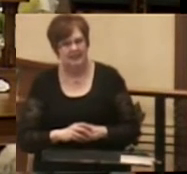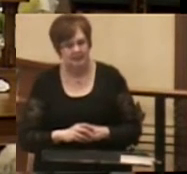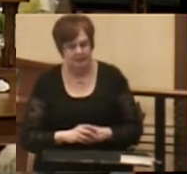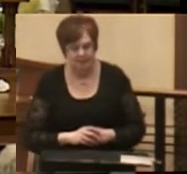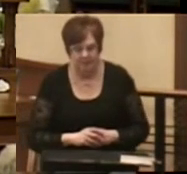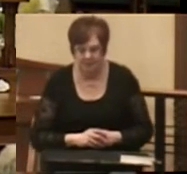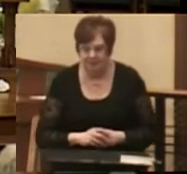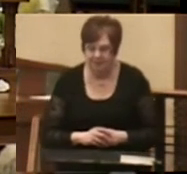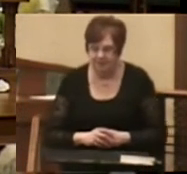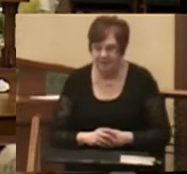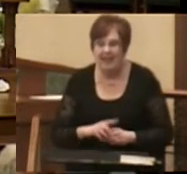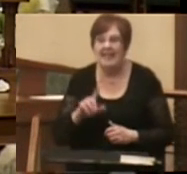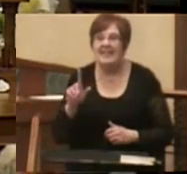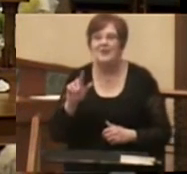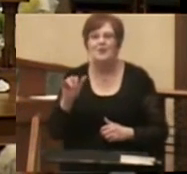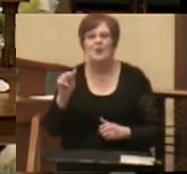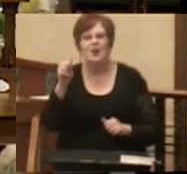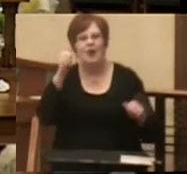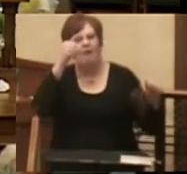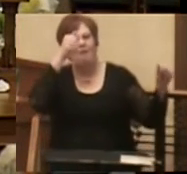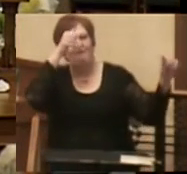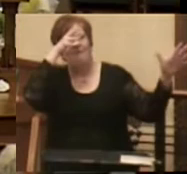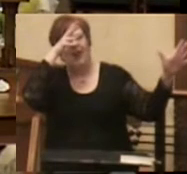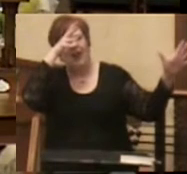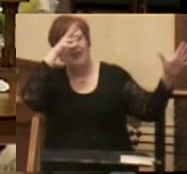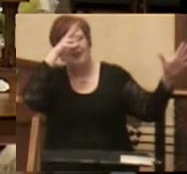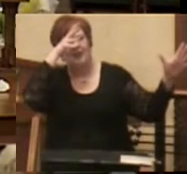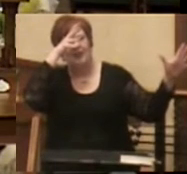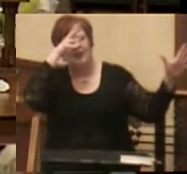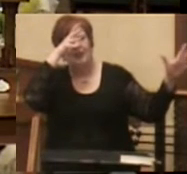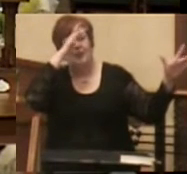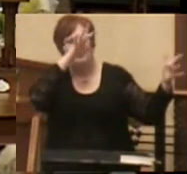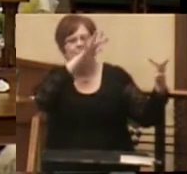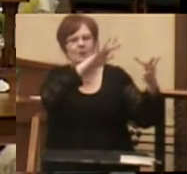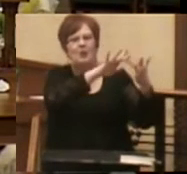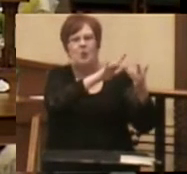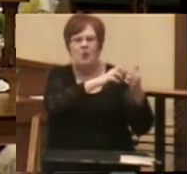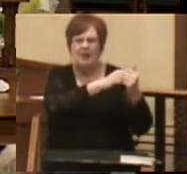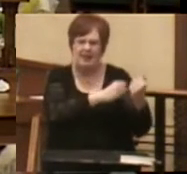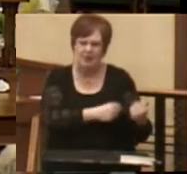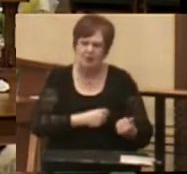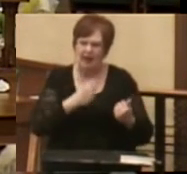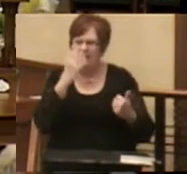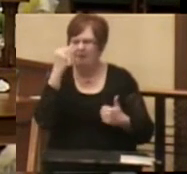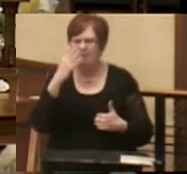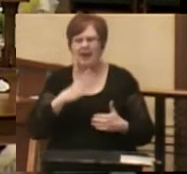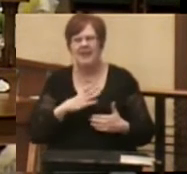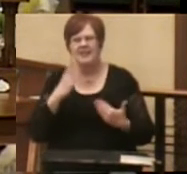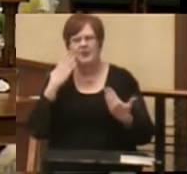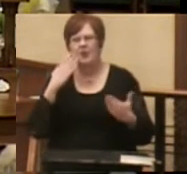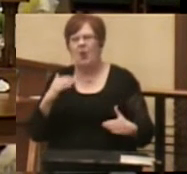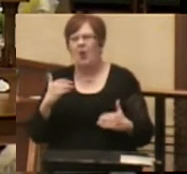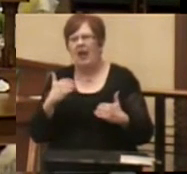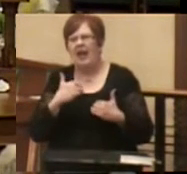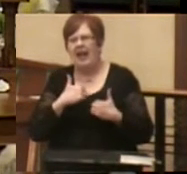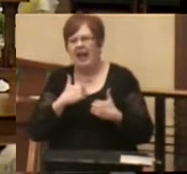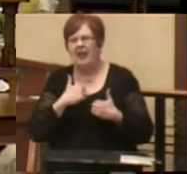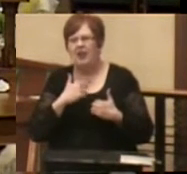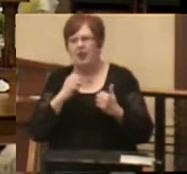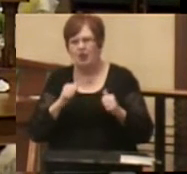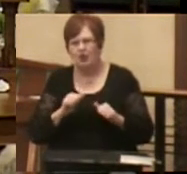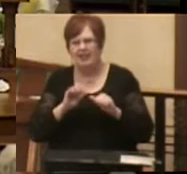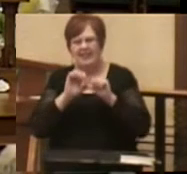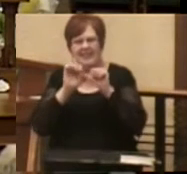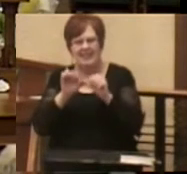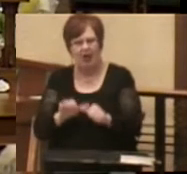And the eternal father reached out with a strength that this man never knew that he had so that he could carry